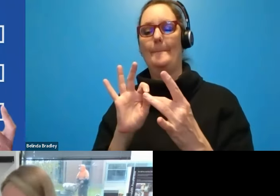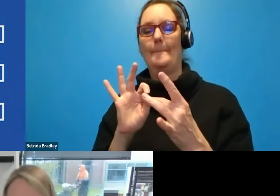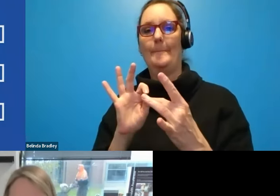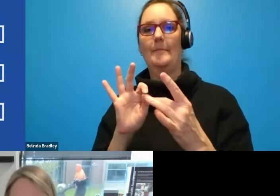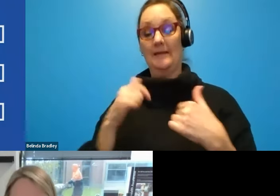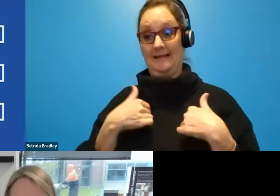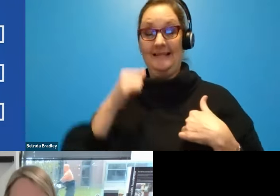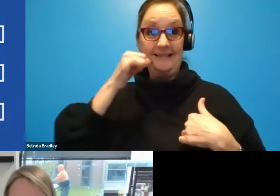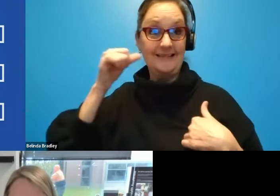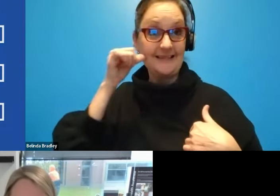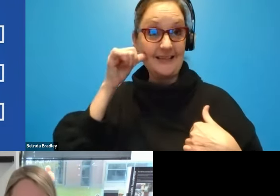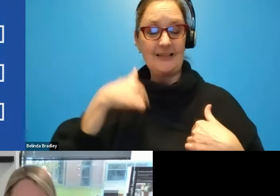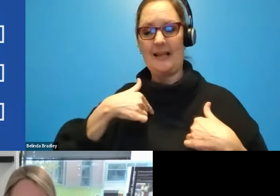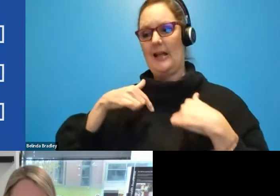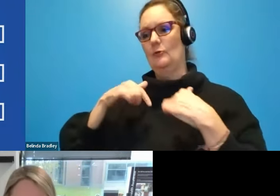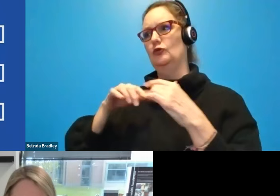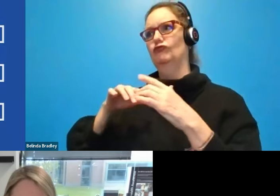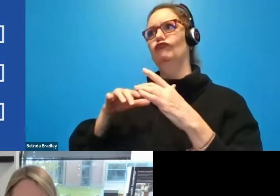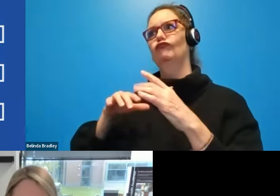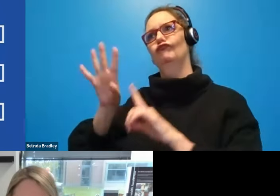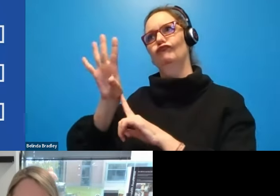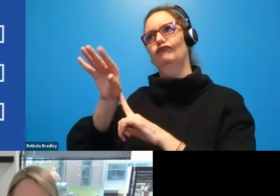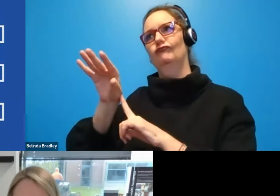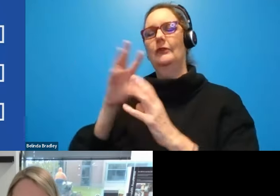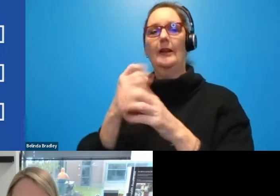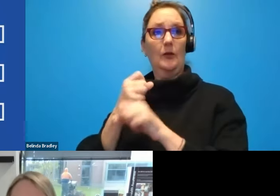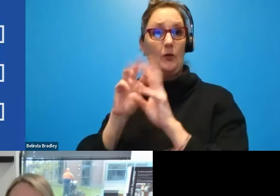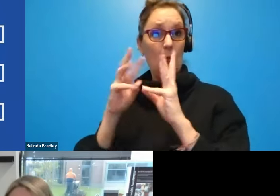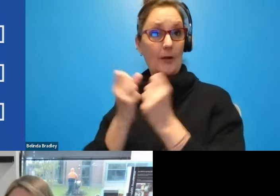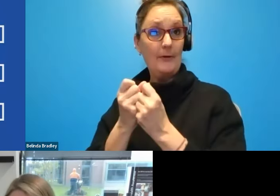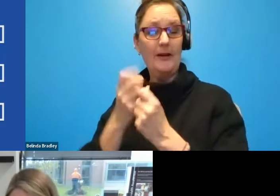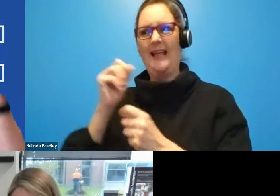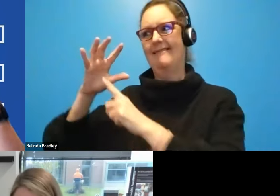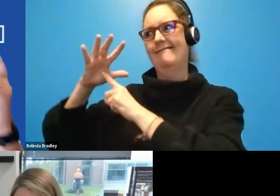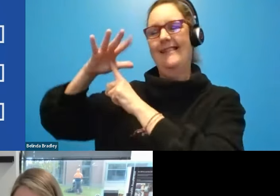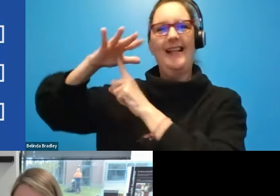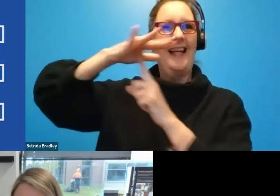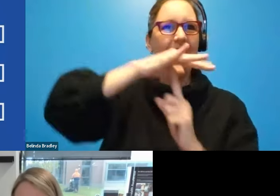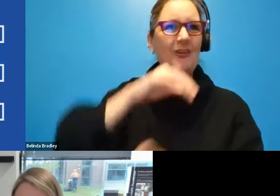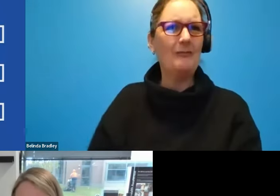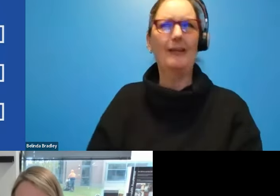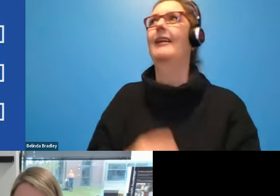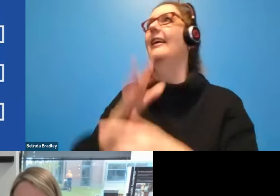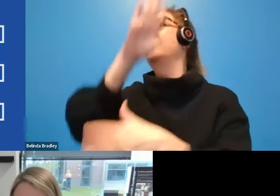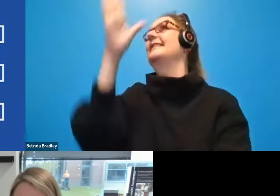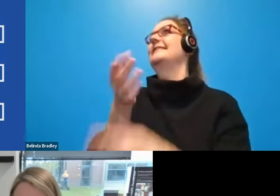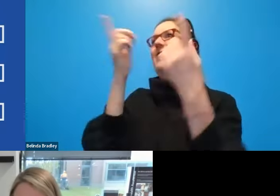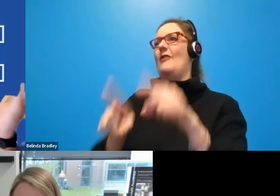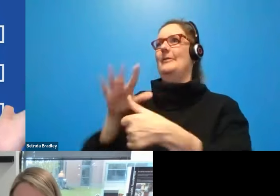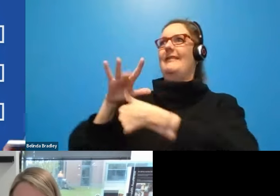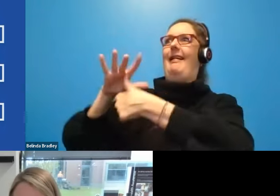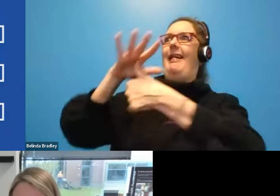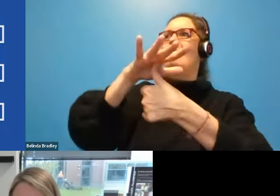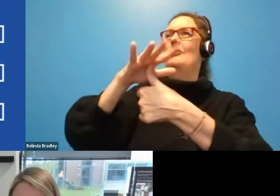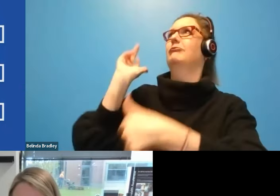I yesterday was doing recording a webinar and a helicopter. I never get helicopters. A helicopter was right above